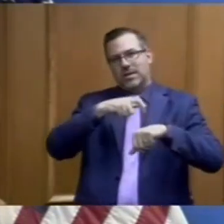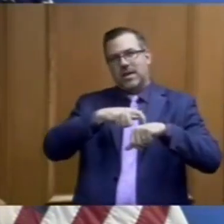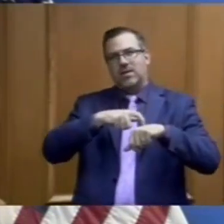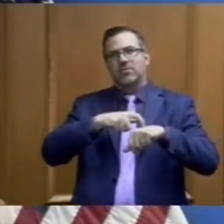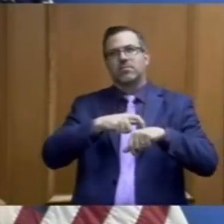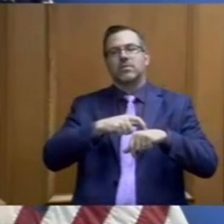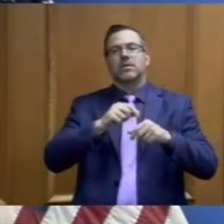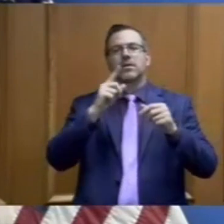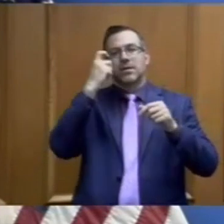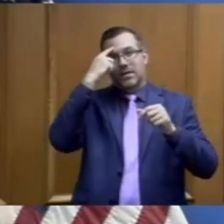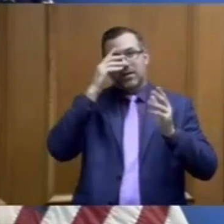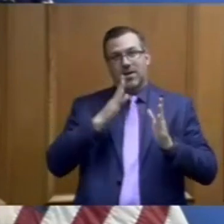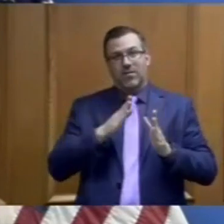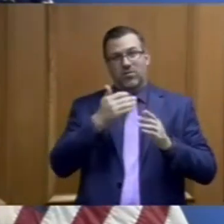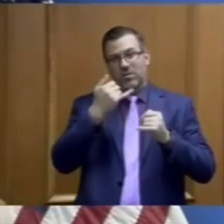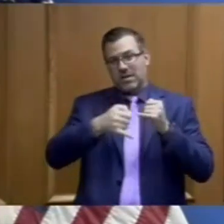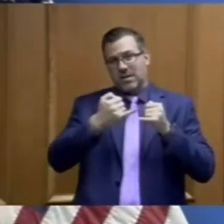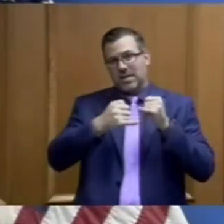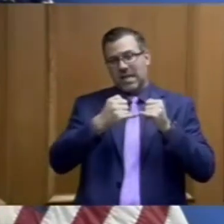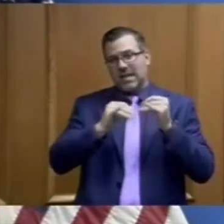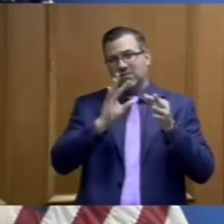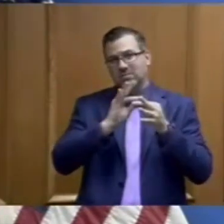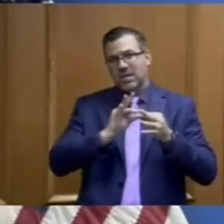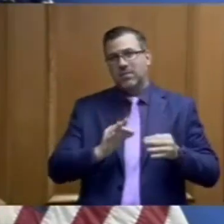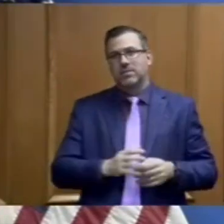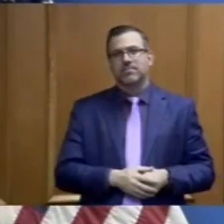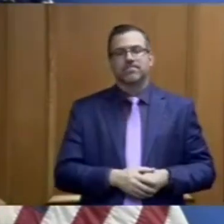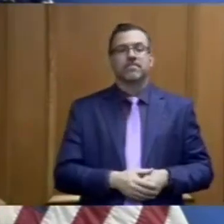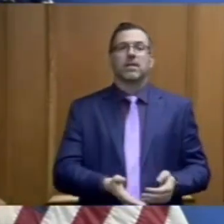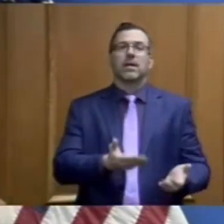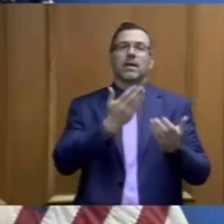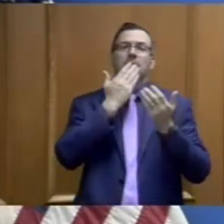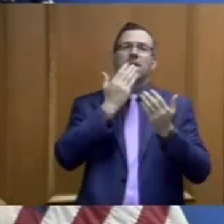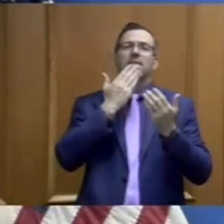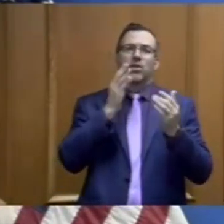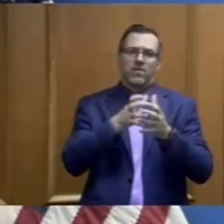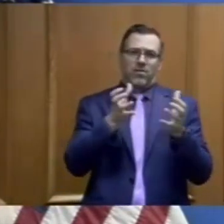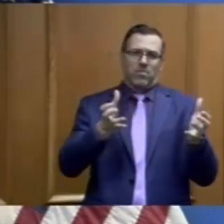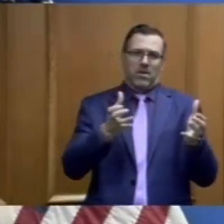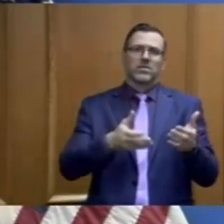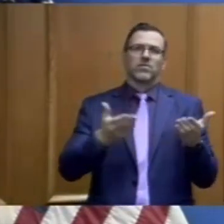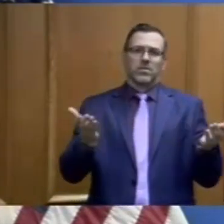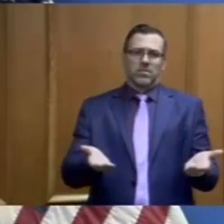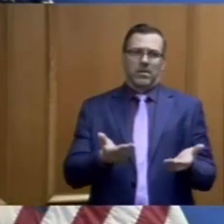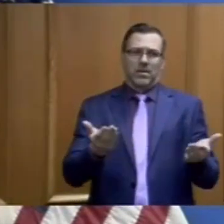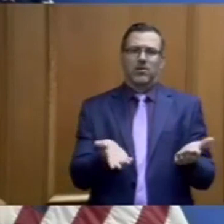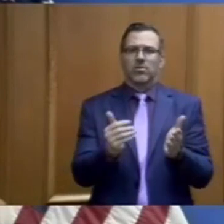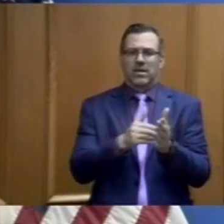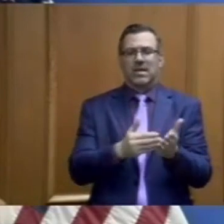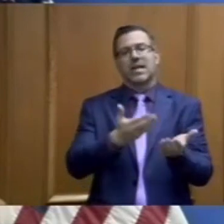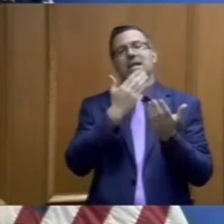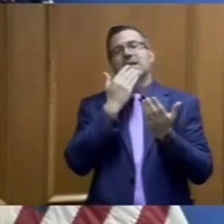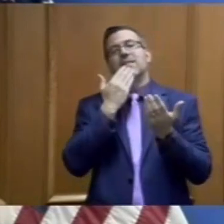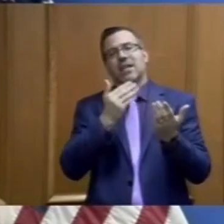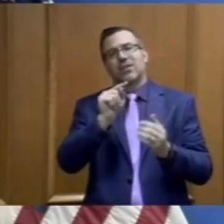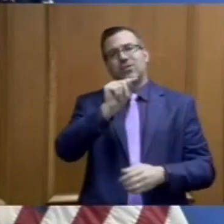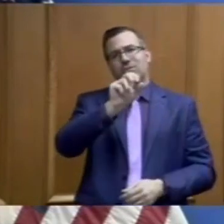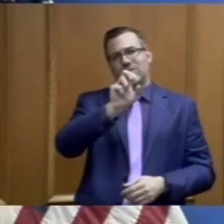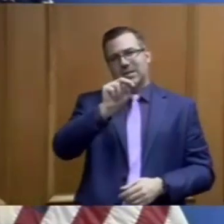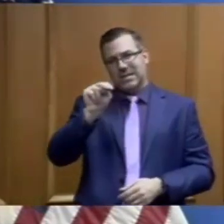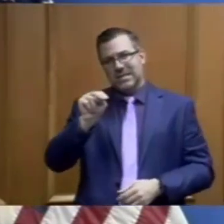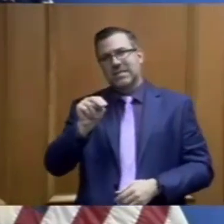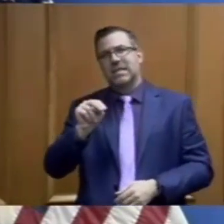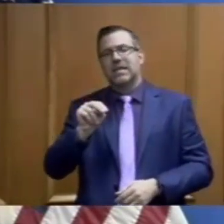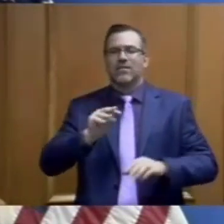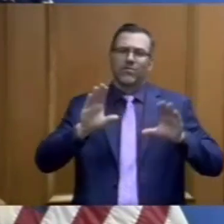today Governor if you'd like to make a closing statement. Oh thank you very much for being here again today and thank you Tennesseans for doing what